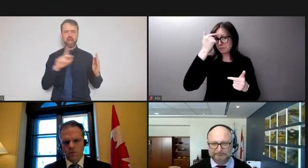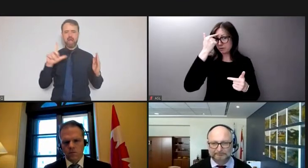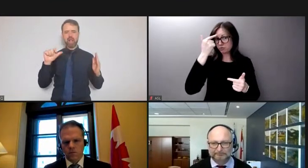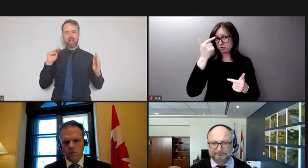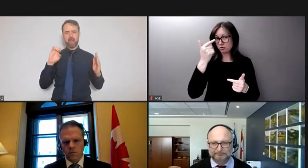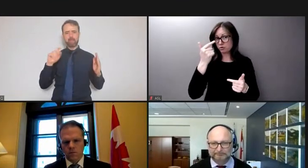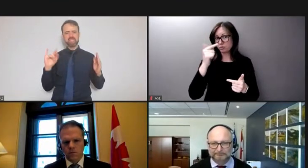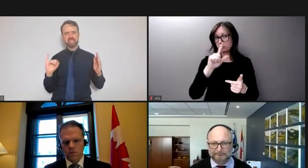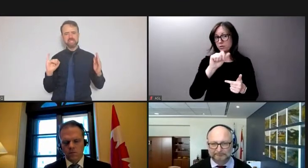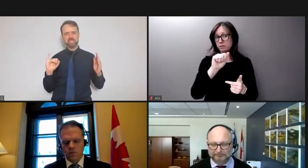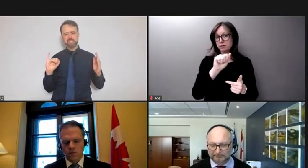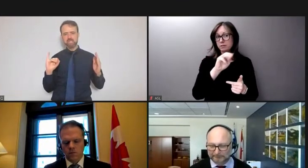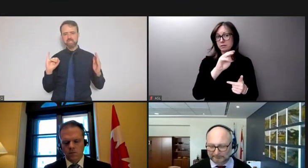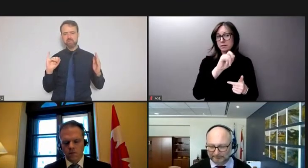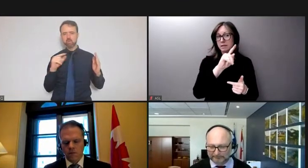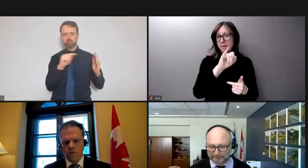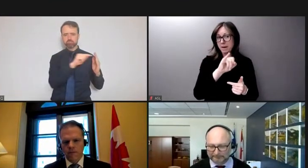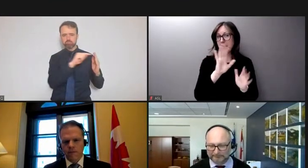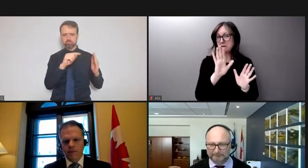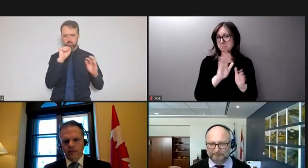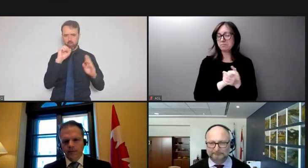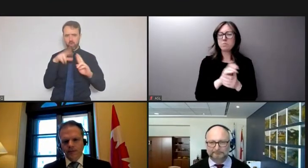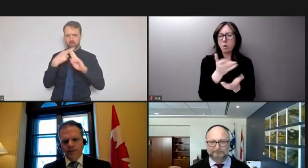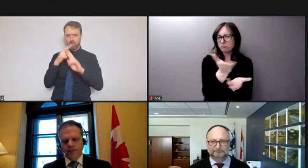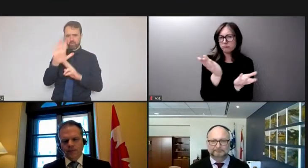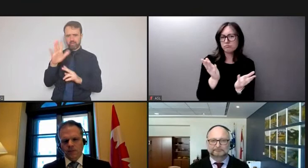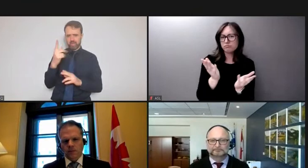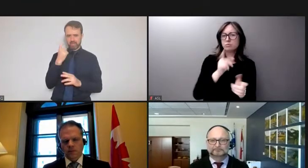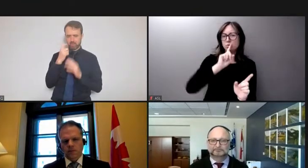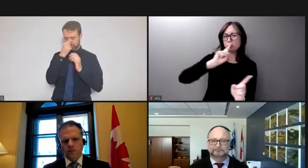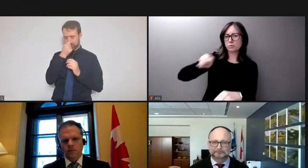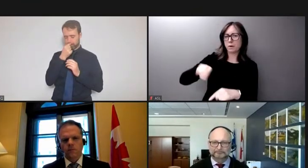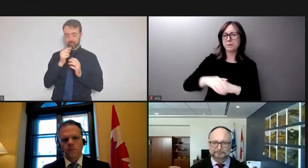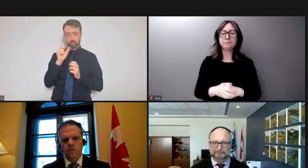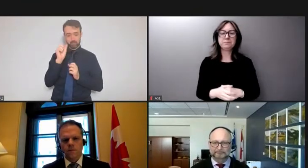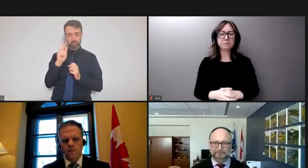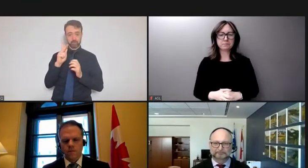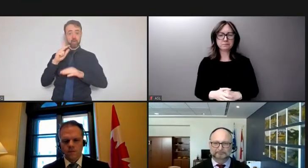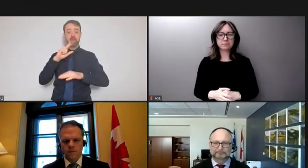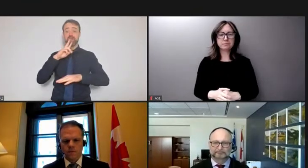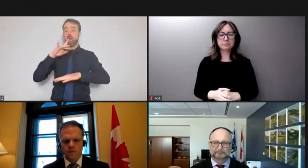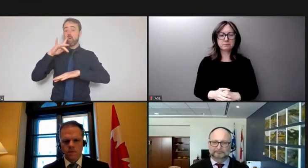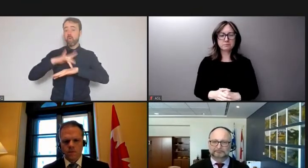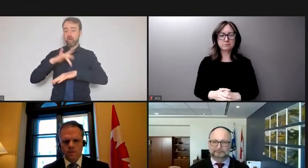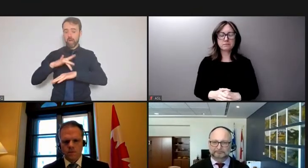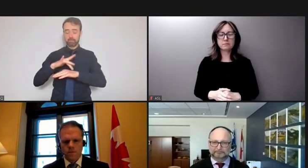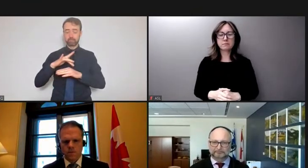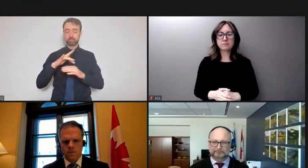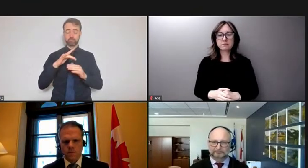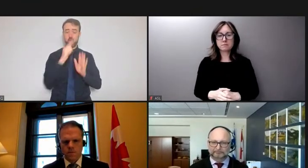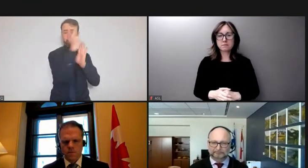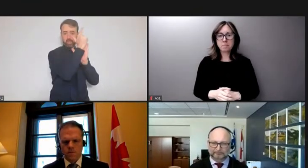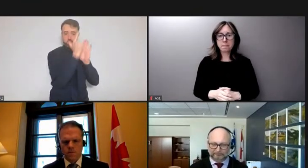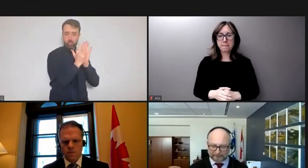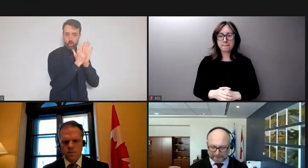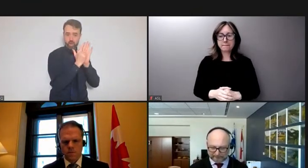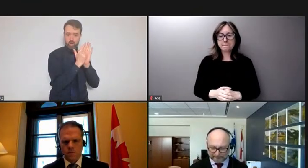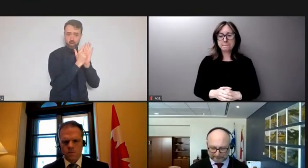to answer your question, Christian. Concrètement, the tools that